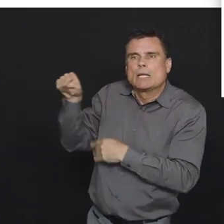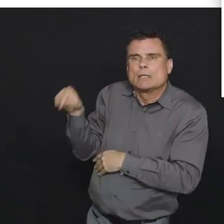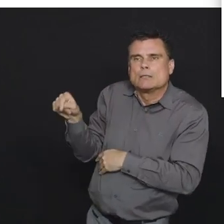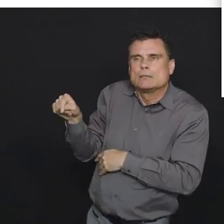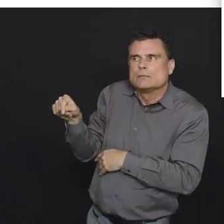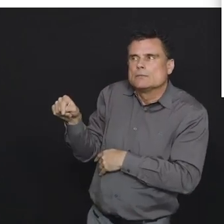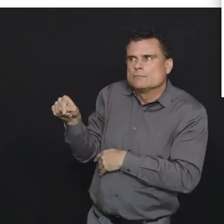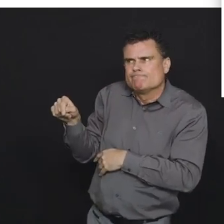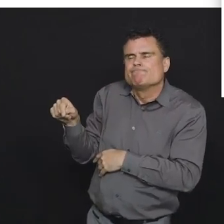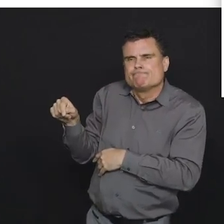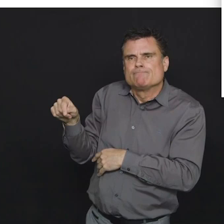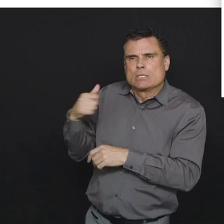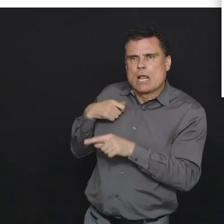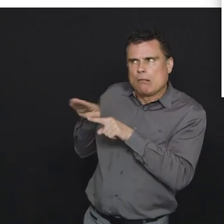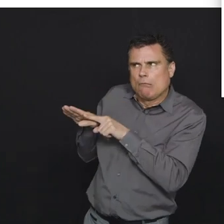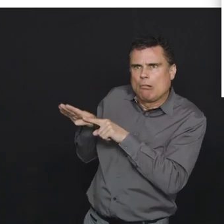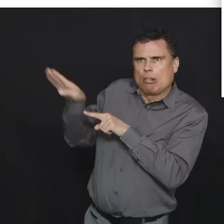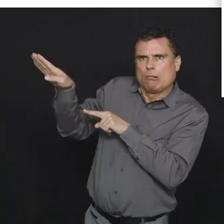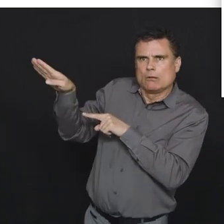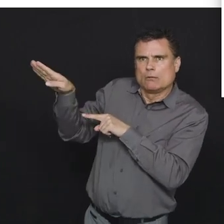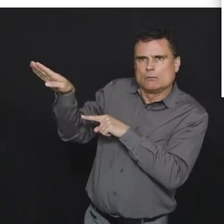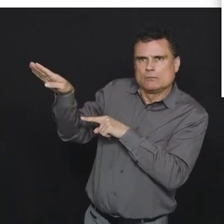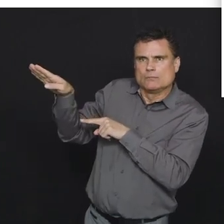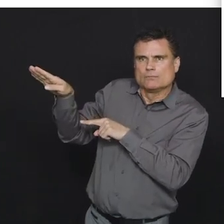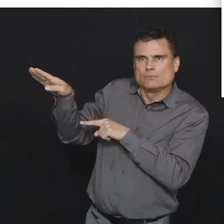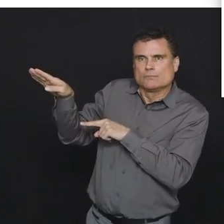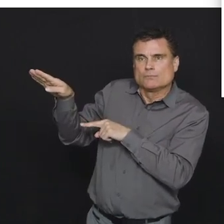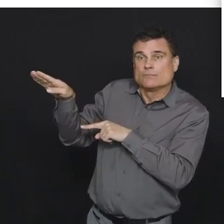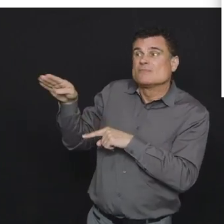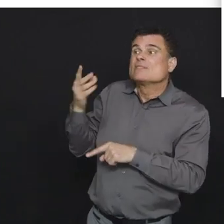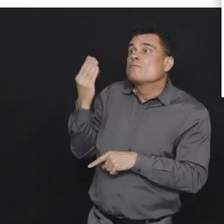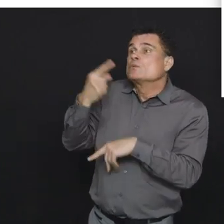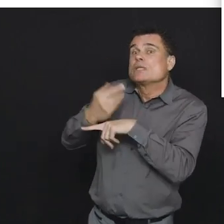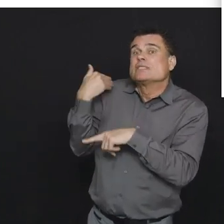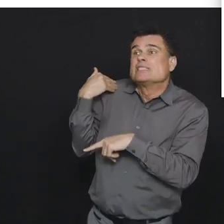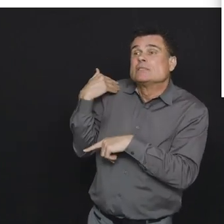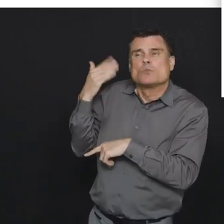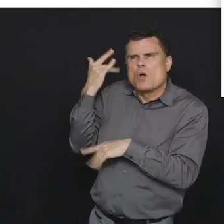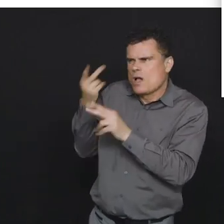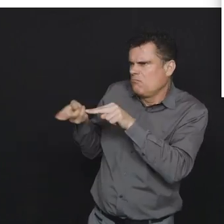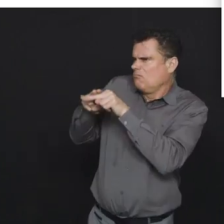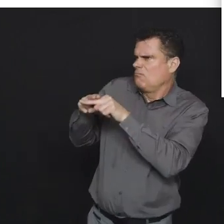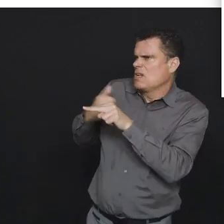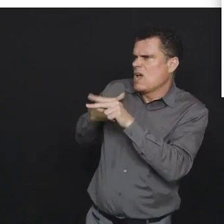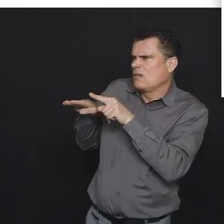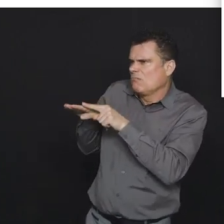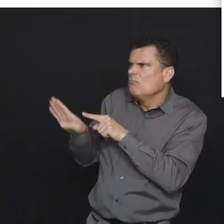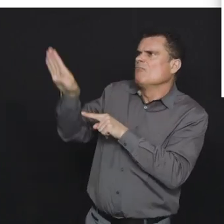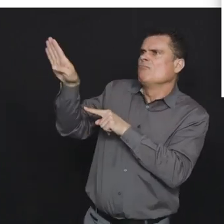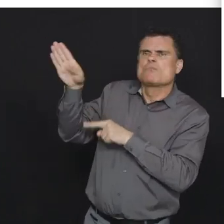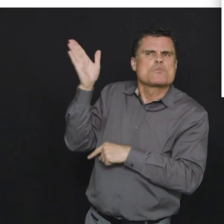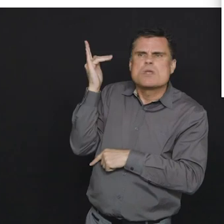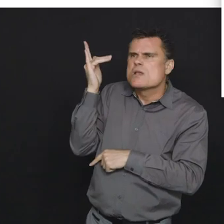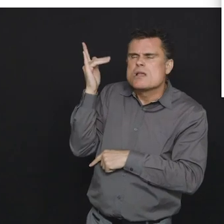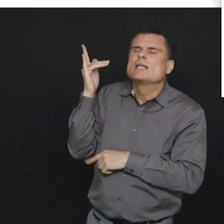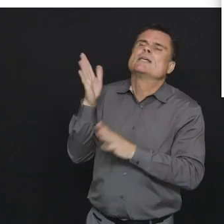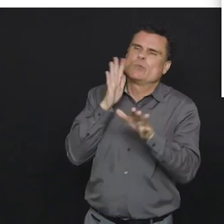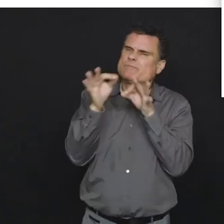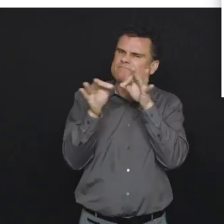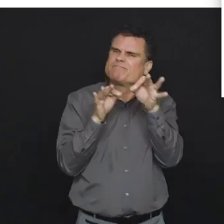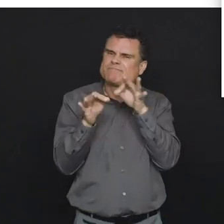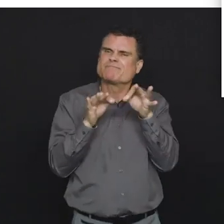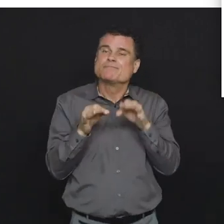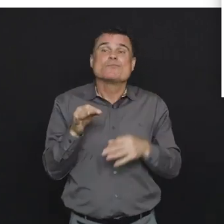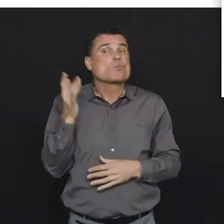blue line reflects what's happening across the country and really that that steep inflection in the last few days has been